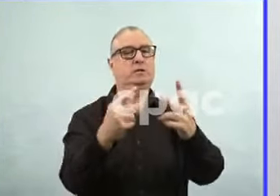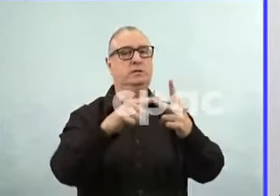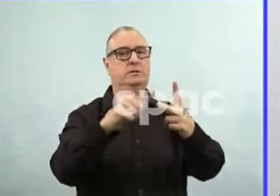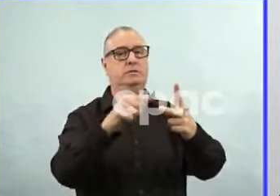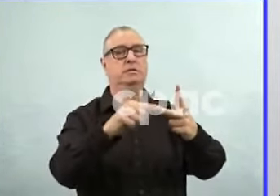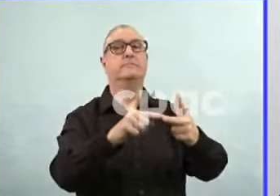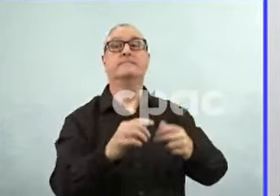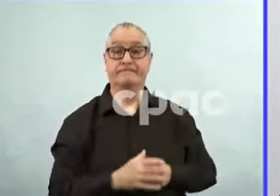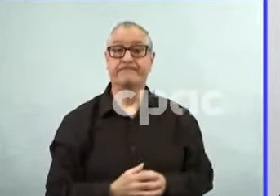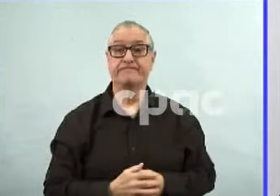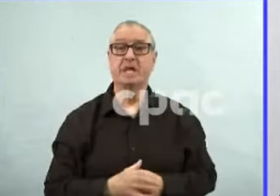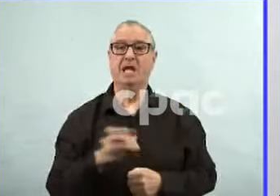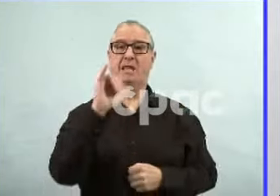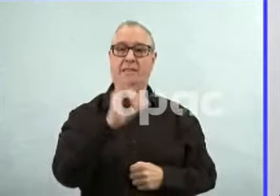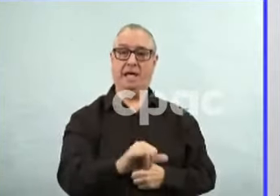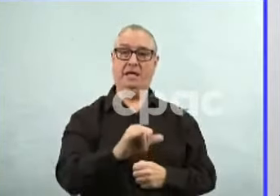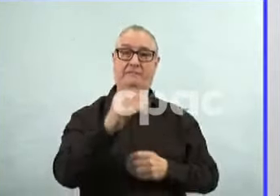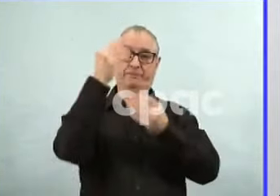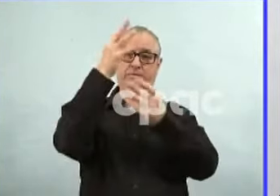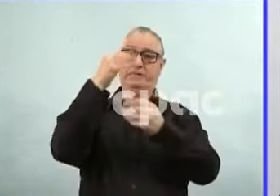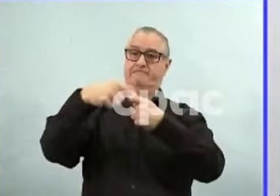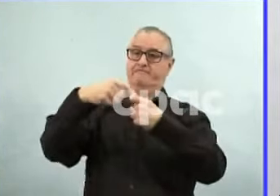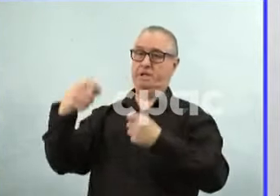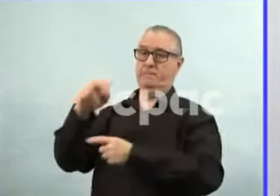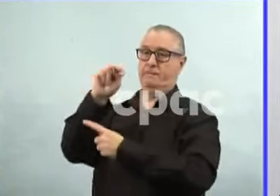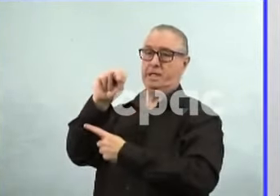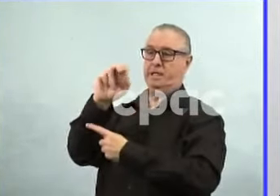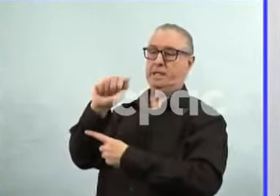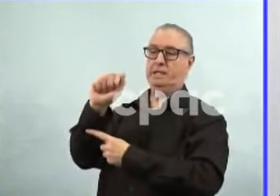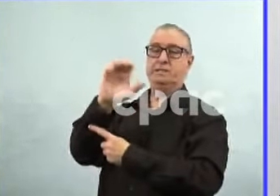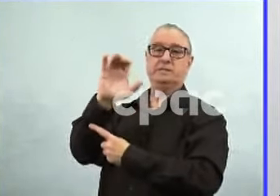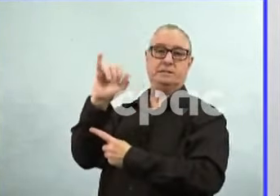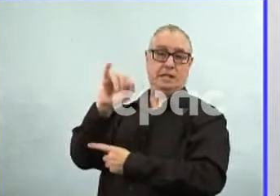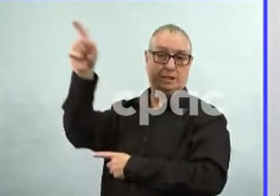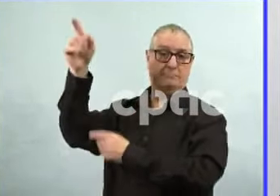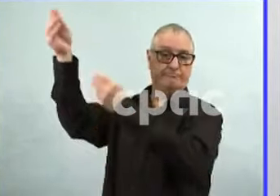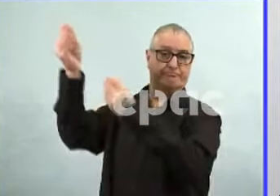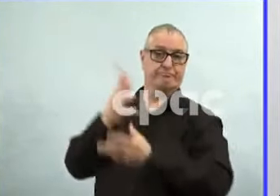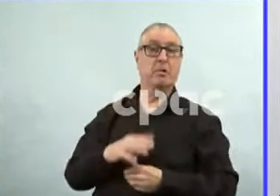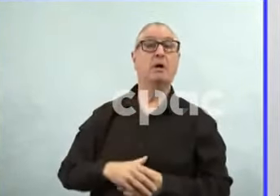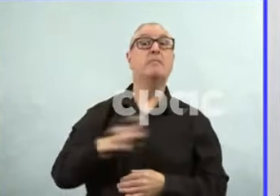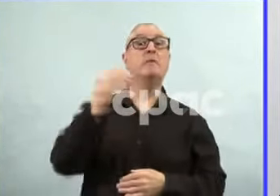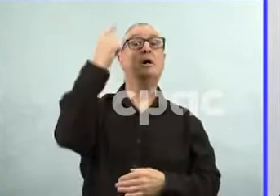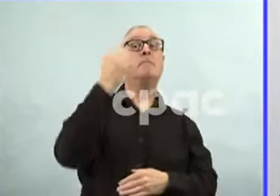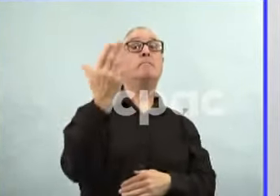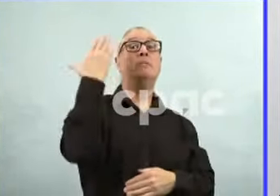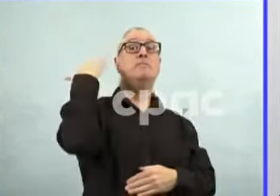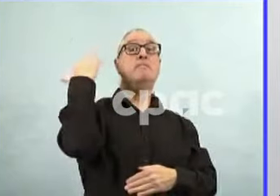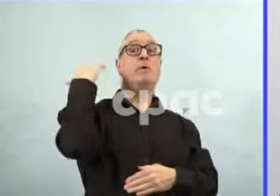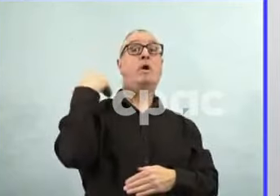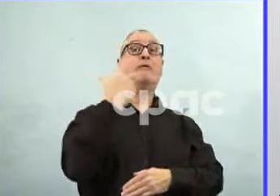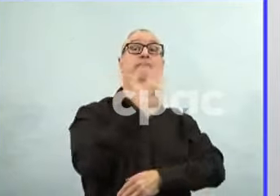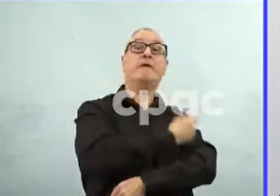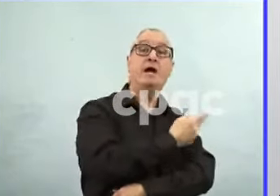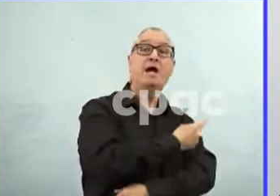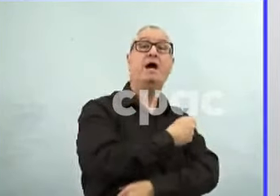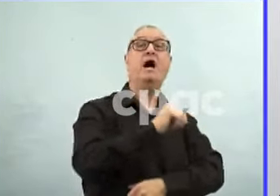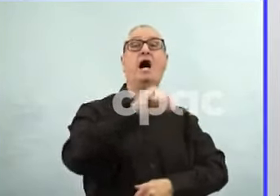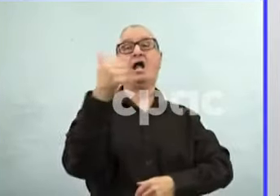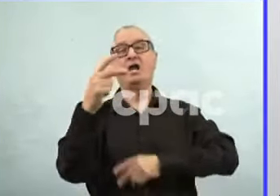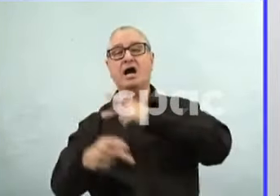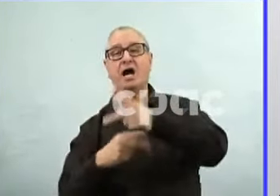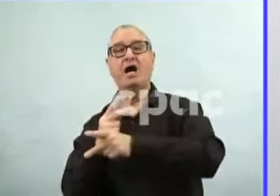information that we have about COVID-19. So in Manitoba, wanted to make it as easy to understand as